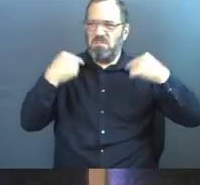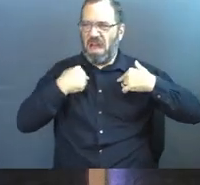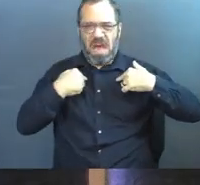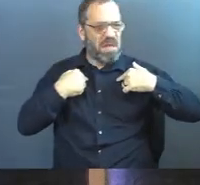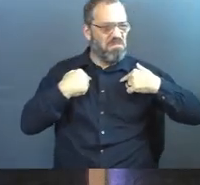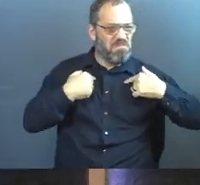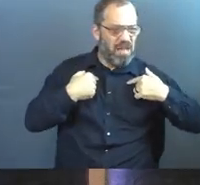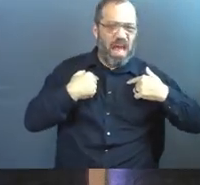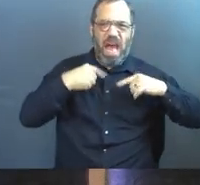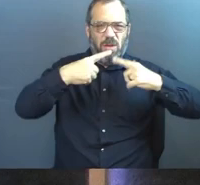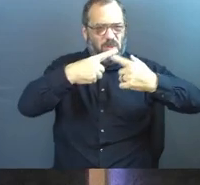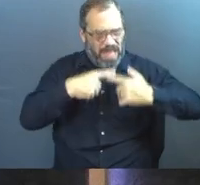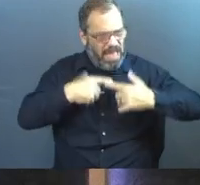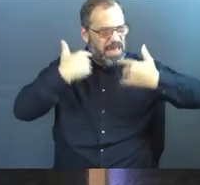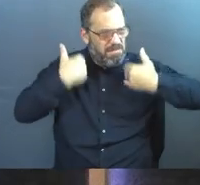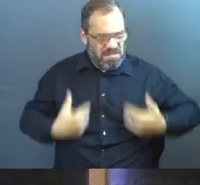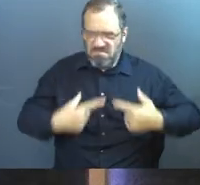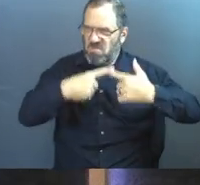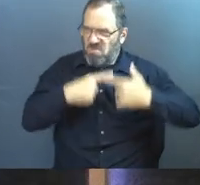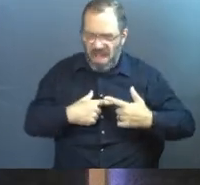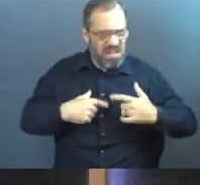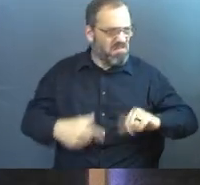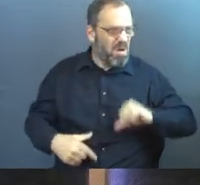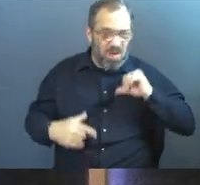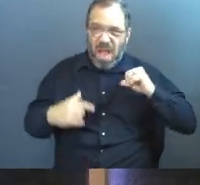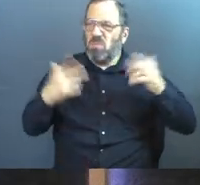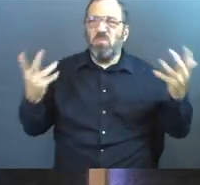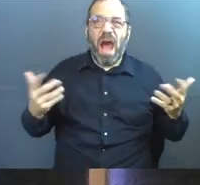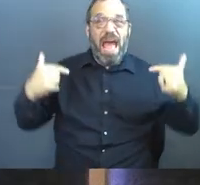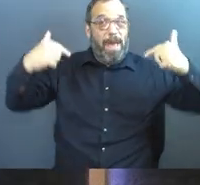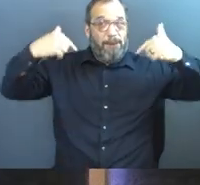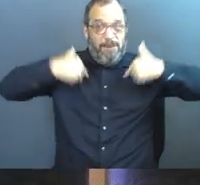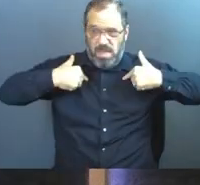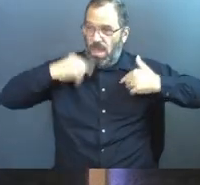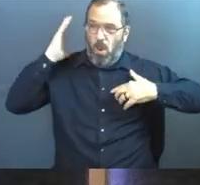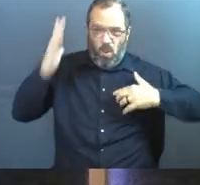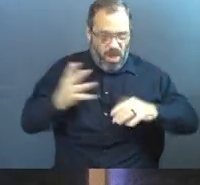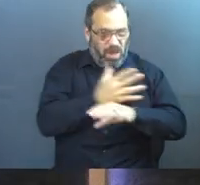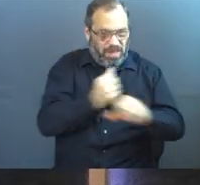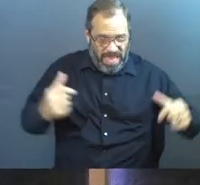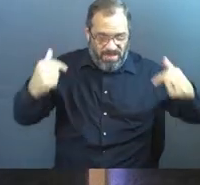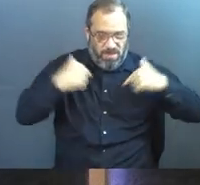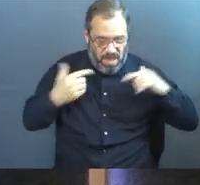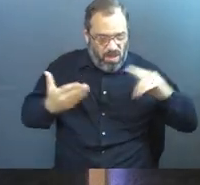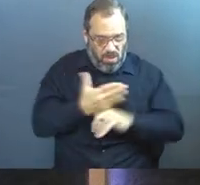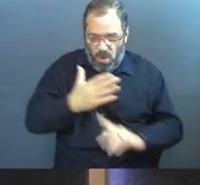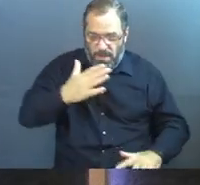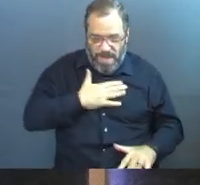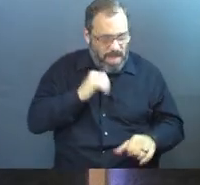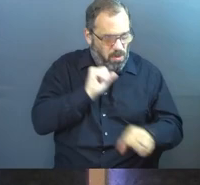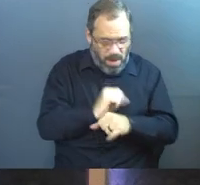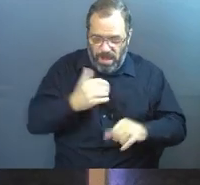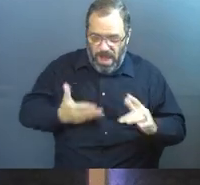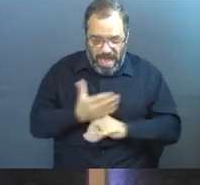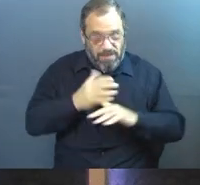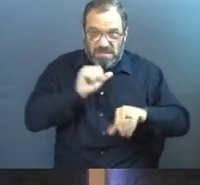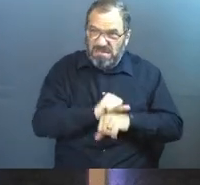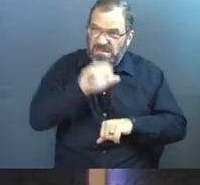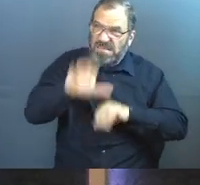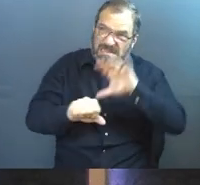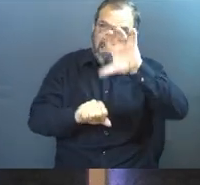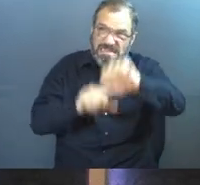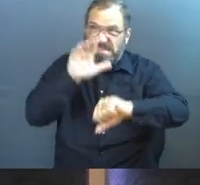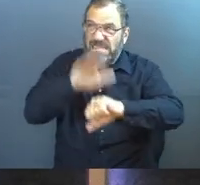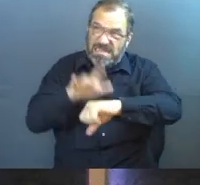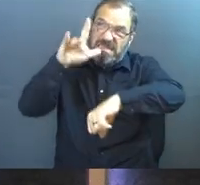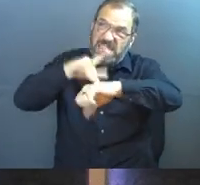about the fact that I rely on me. Pride is about the fact that I'm going to save me through my efforts. I'm going to climb the mountain and I'm